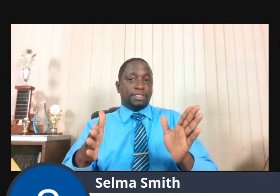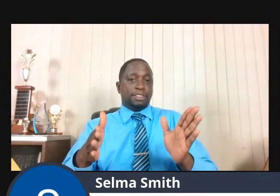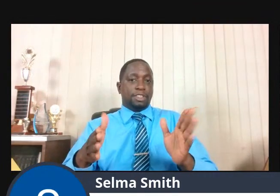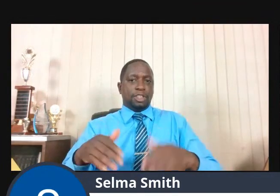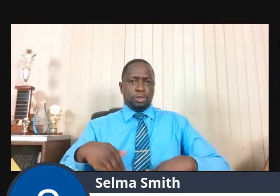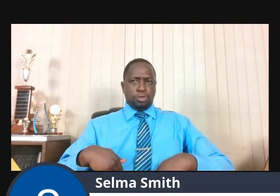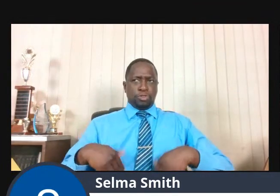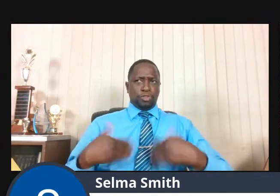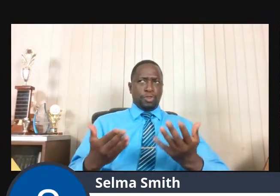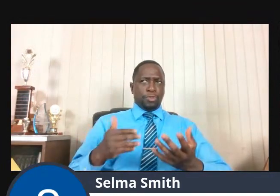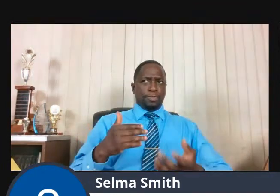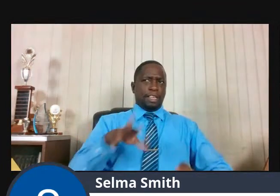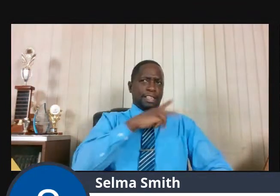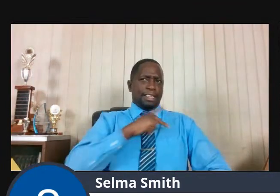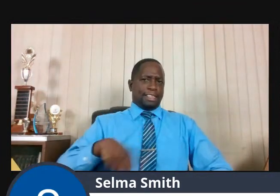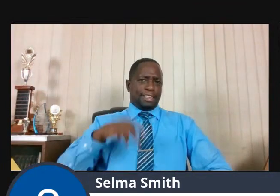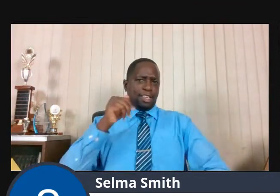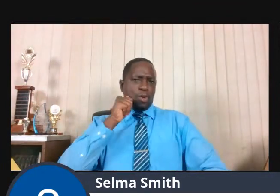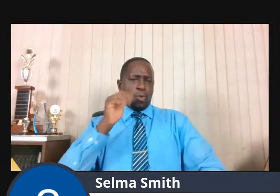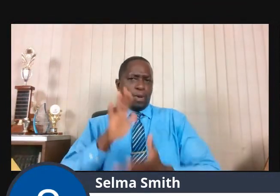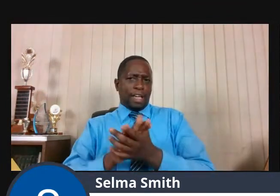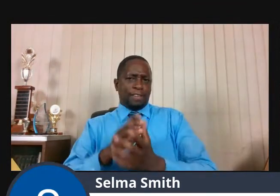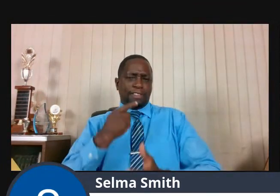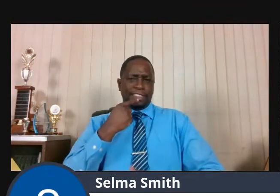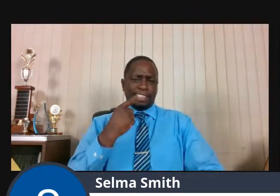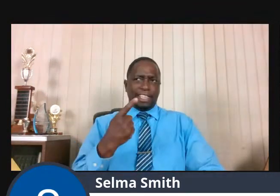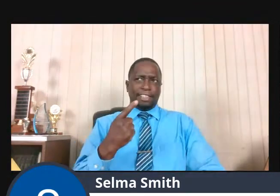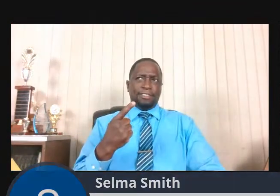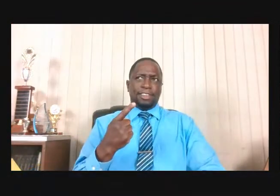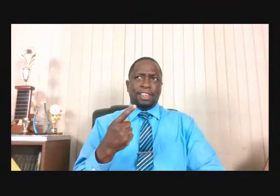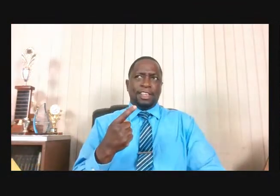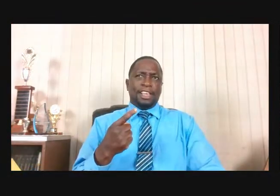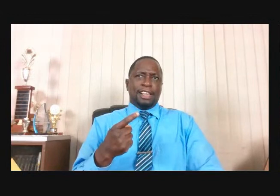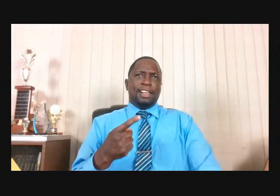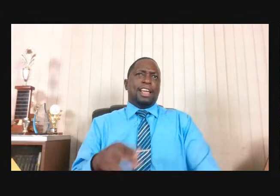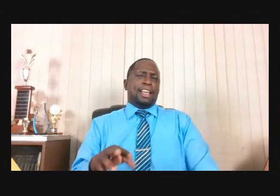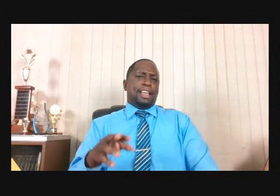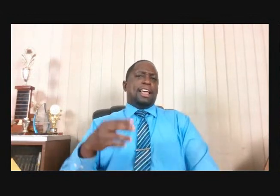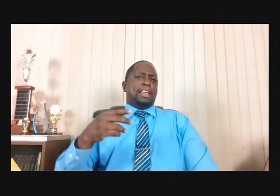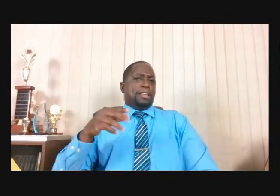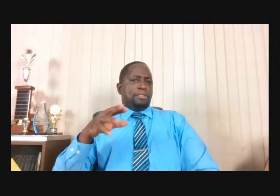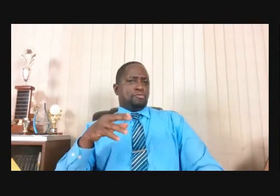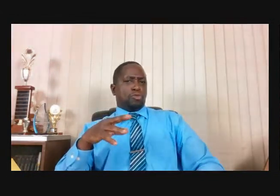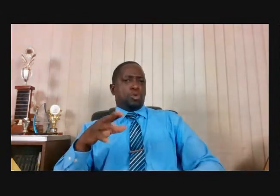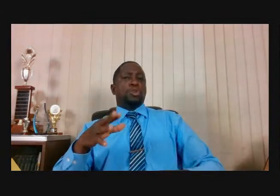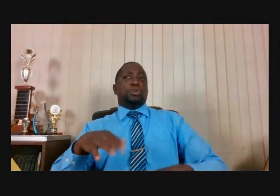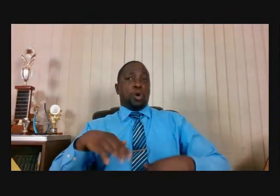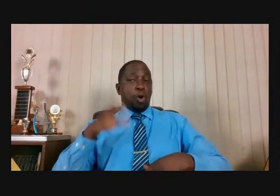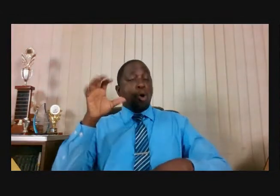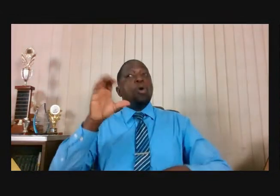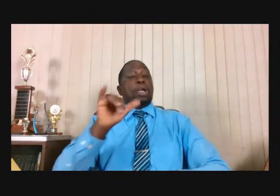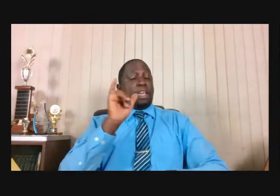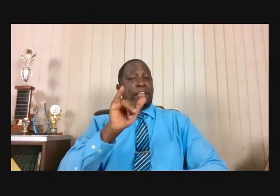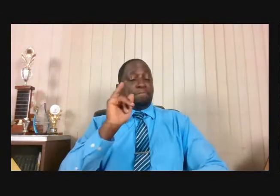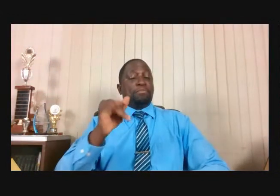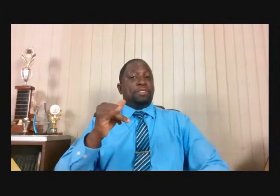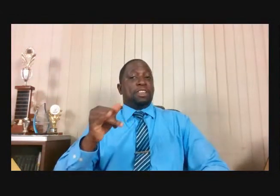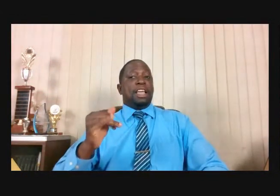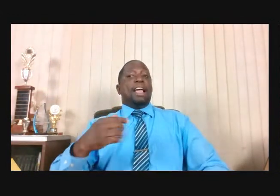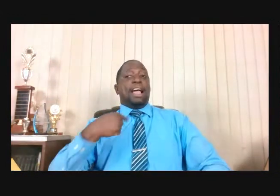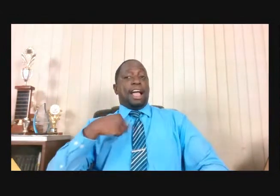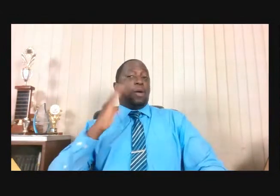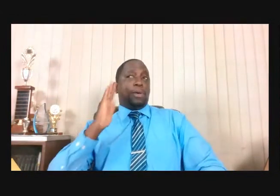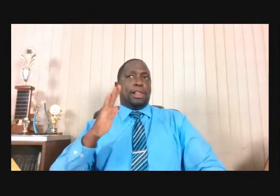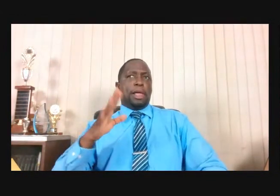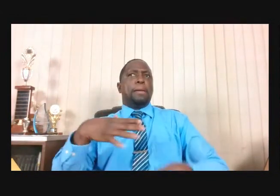Do To Me And More Also If I Make Not Thy Life As The One As The